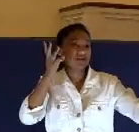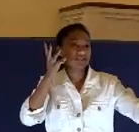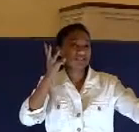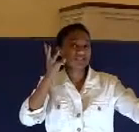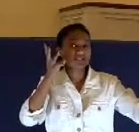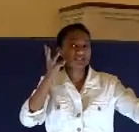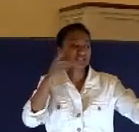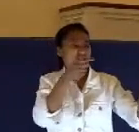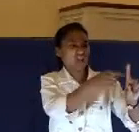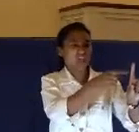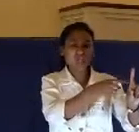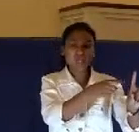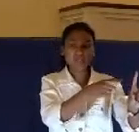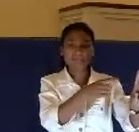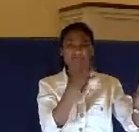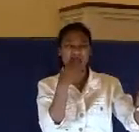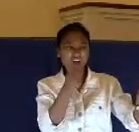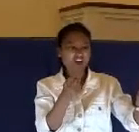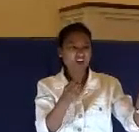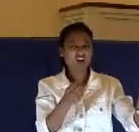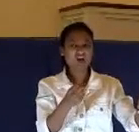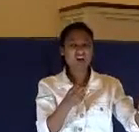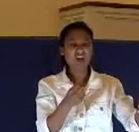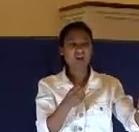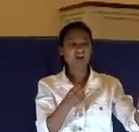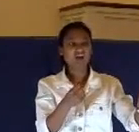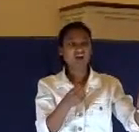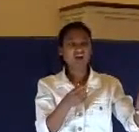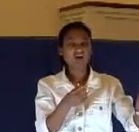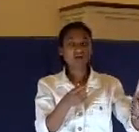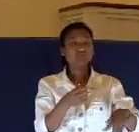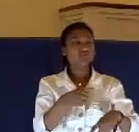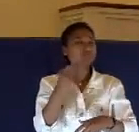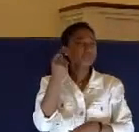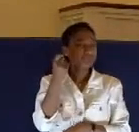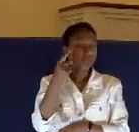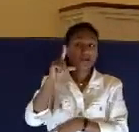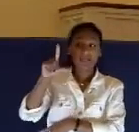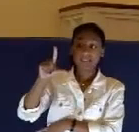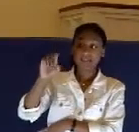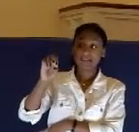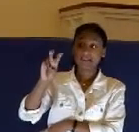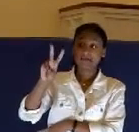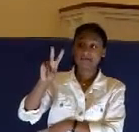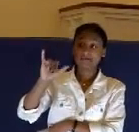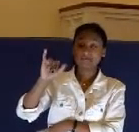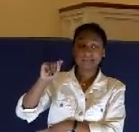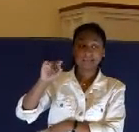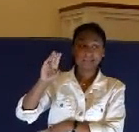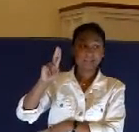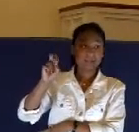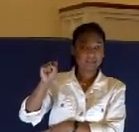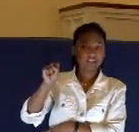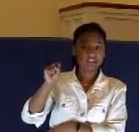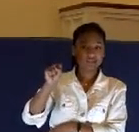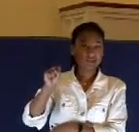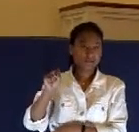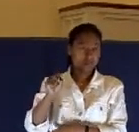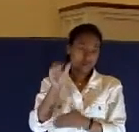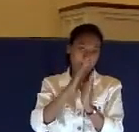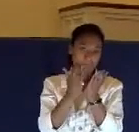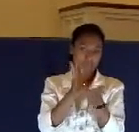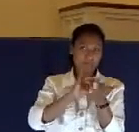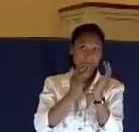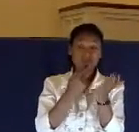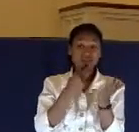What think ye? You see, according to Leviticus 24, 16, anyone who blasphemes in the name of the Lord shall surely be